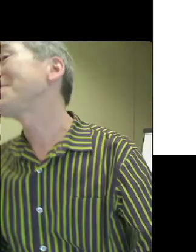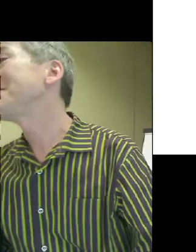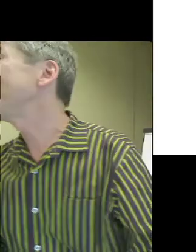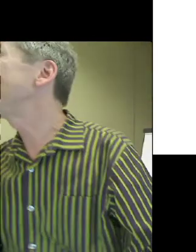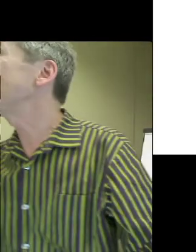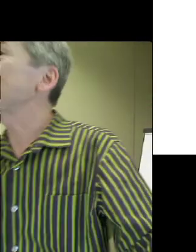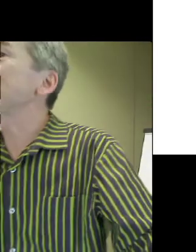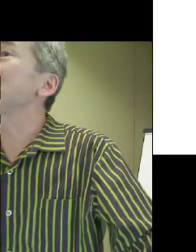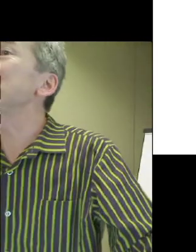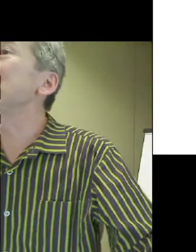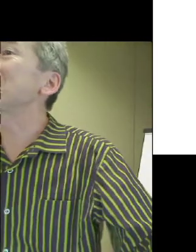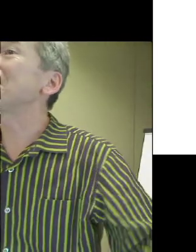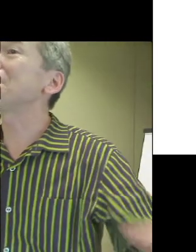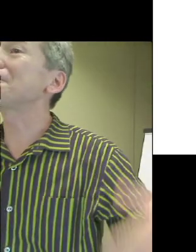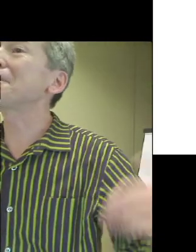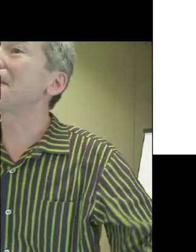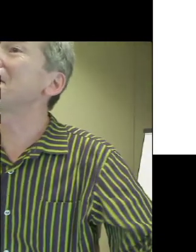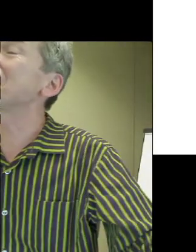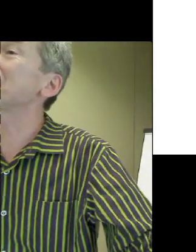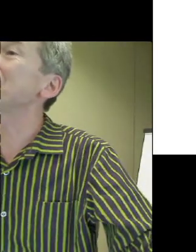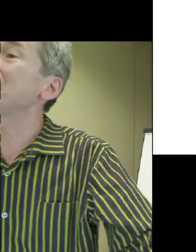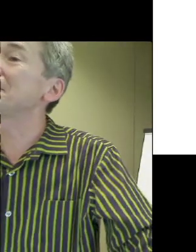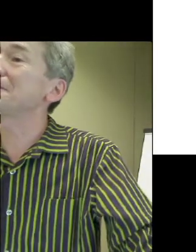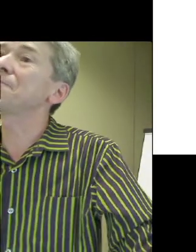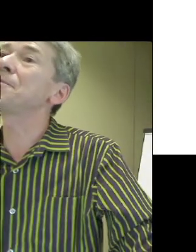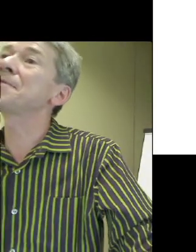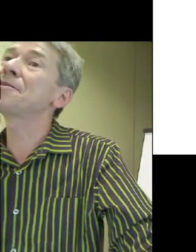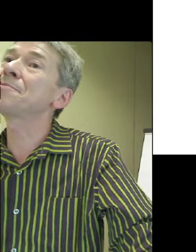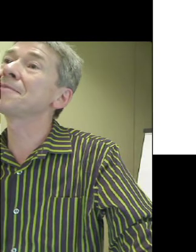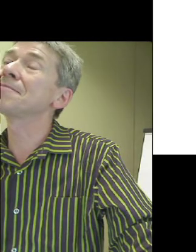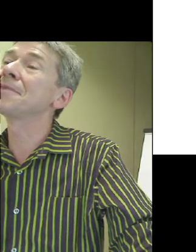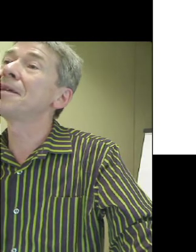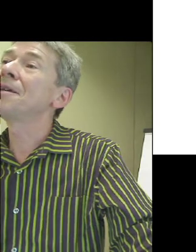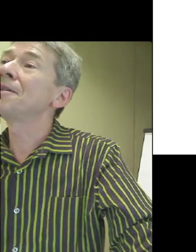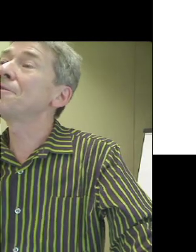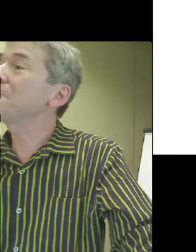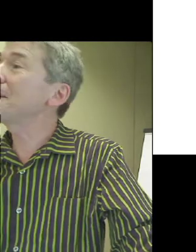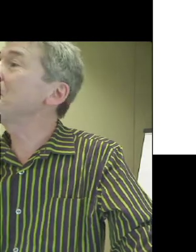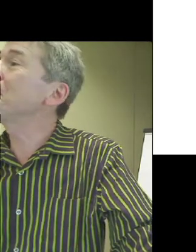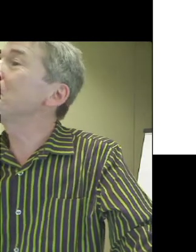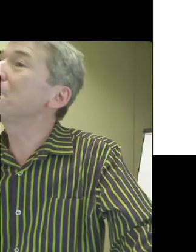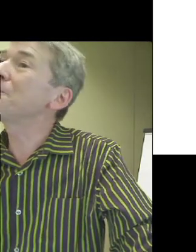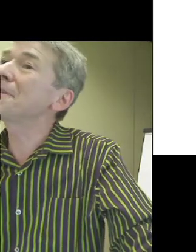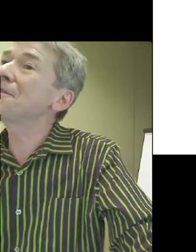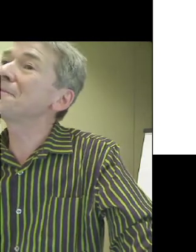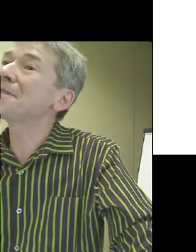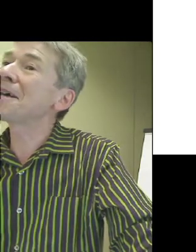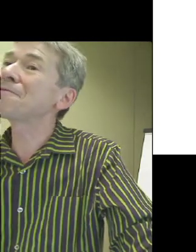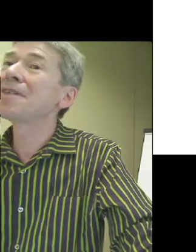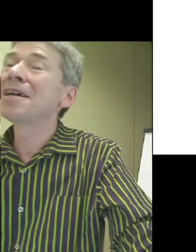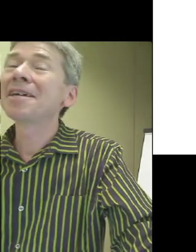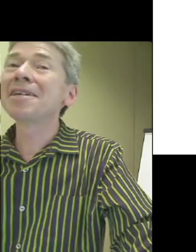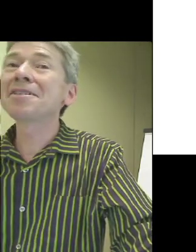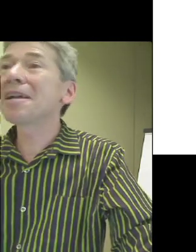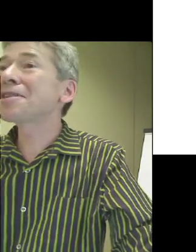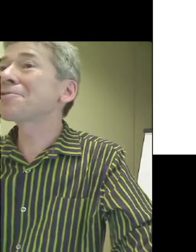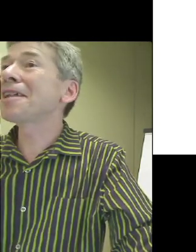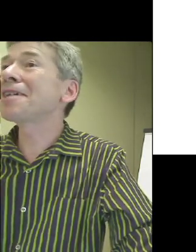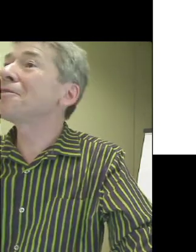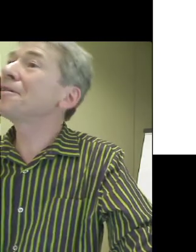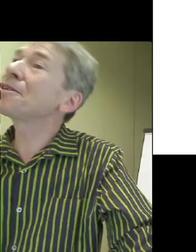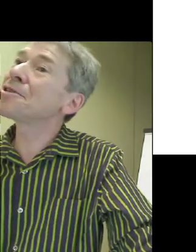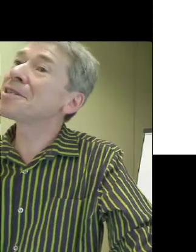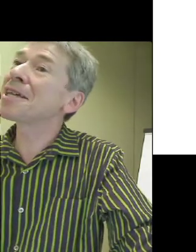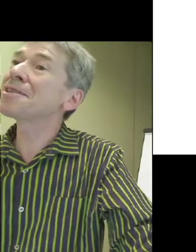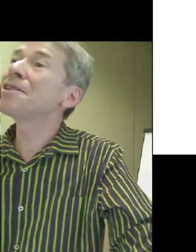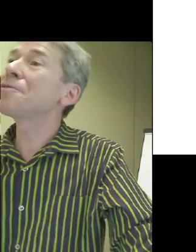the interpretive commentary or the telling of stories of museums. Not many more museums have intellectual